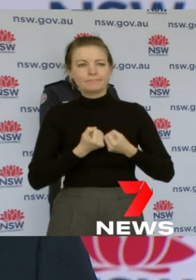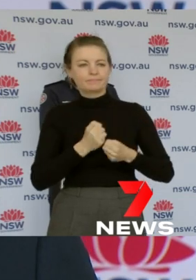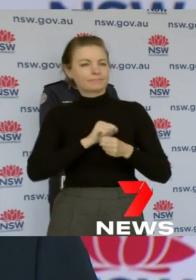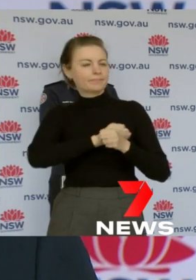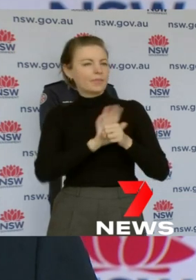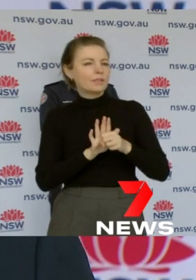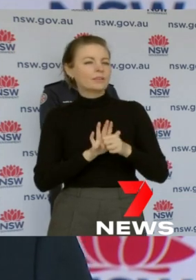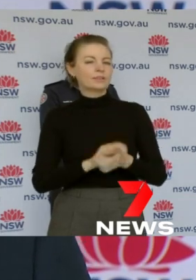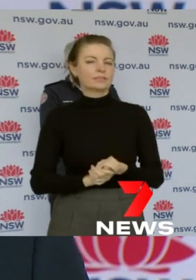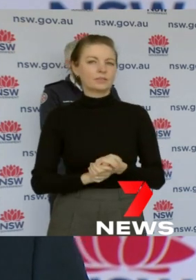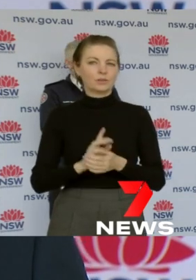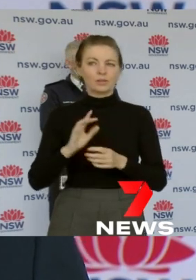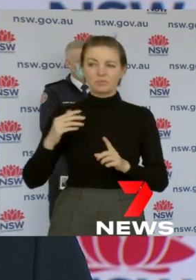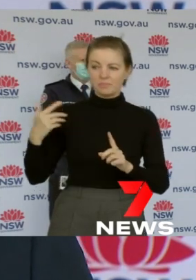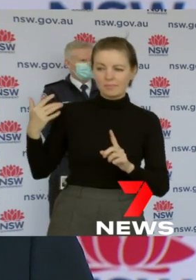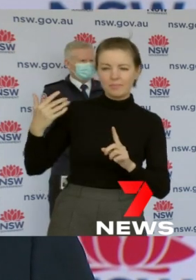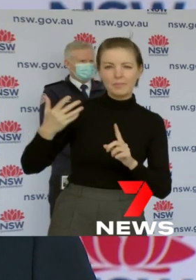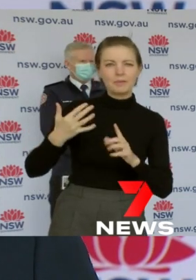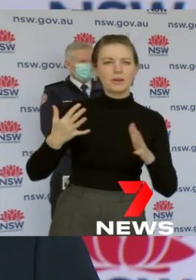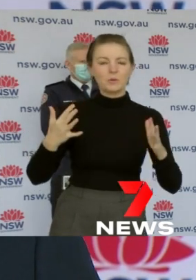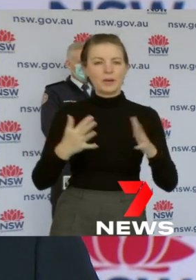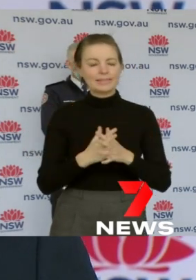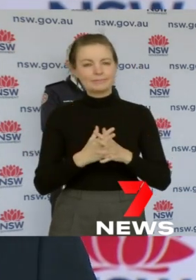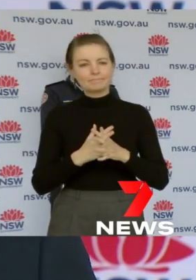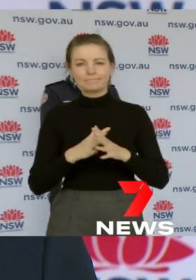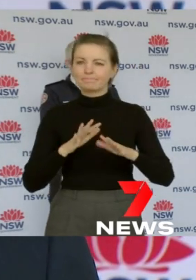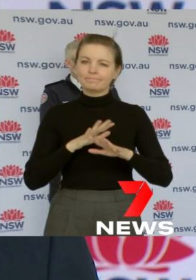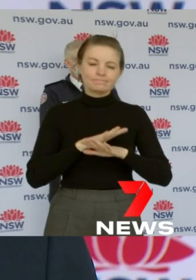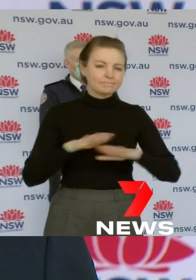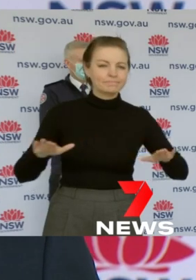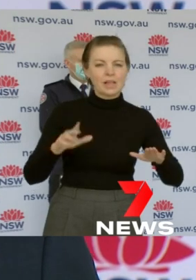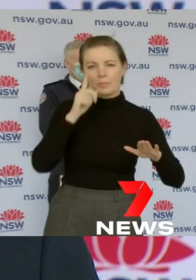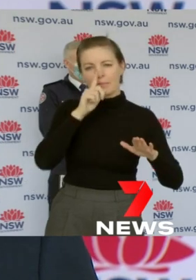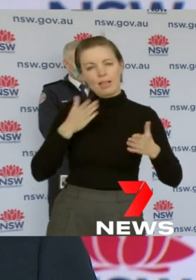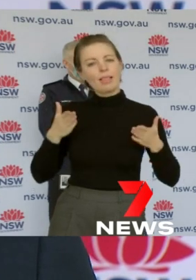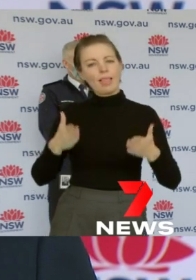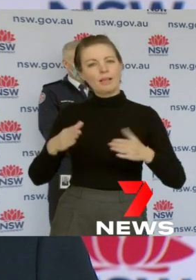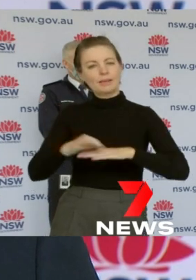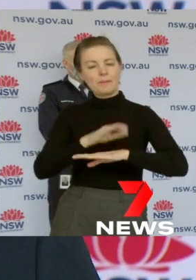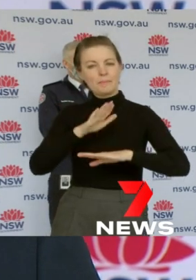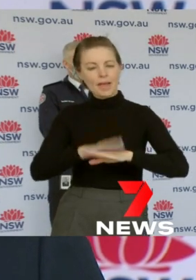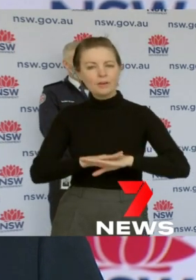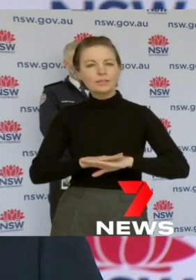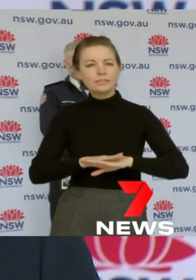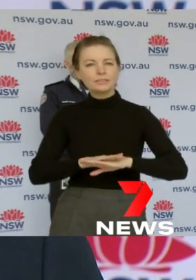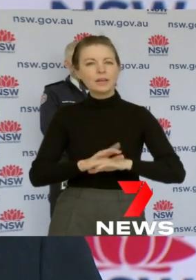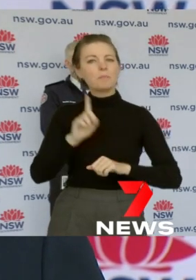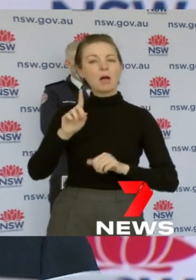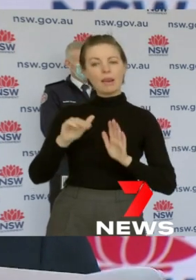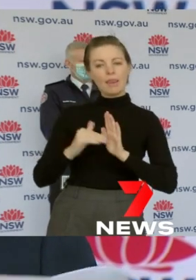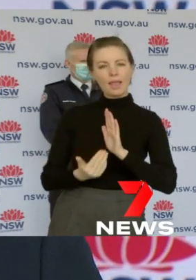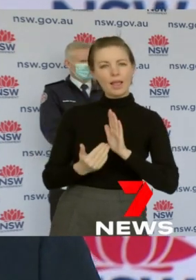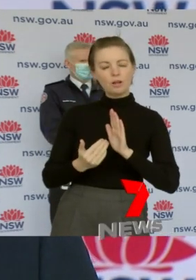had no capacity for people to get married. A decision has been taken that it's in